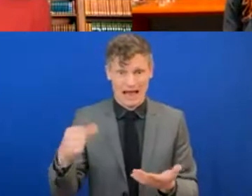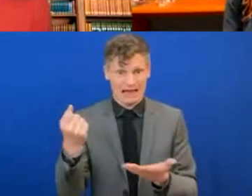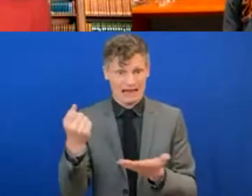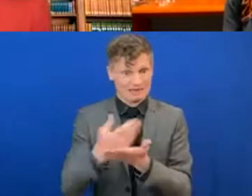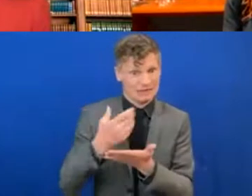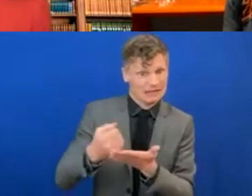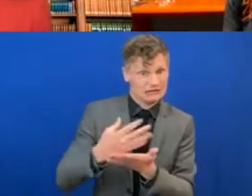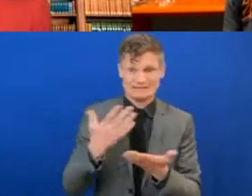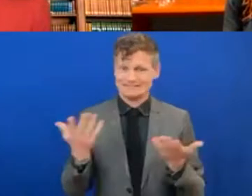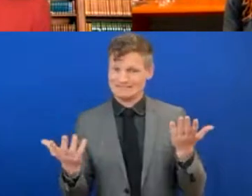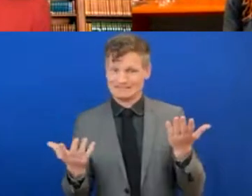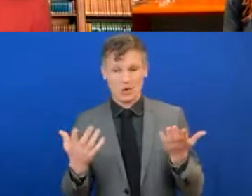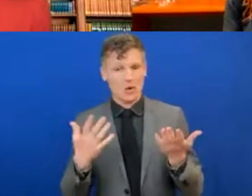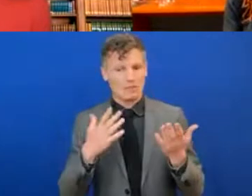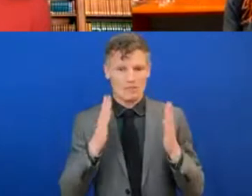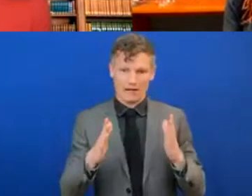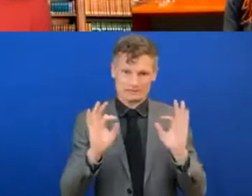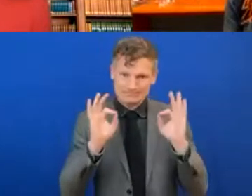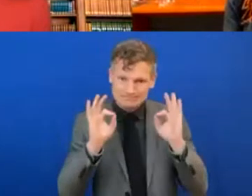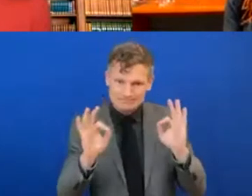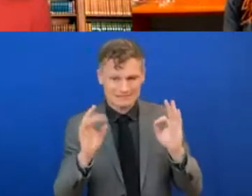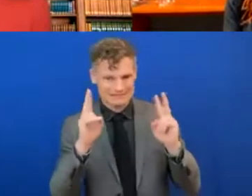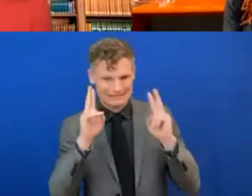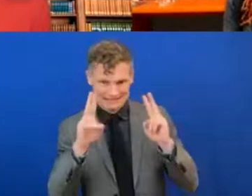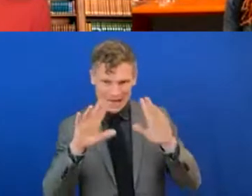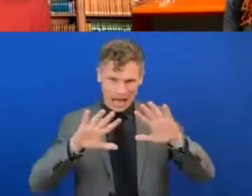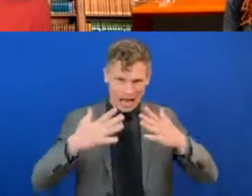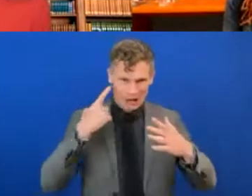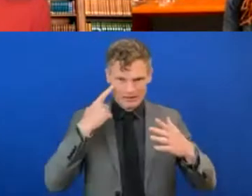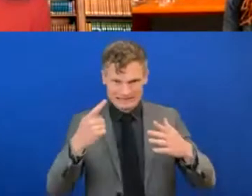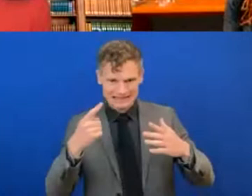intervene where we see health disinformation.